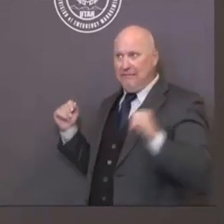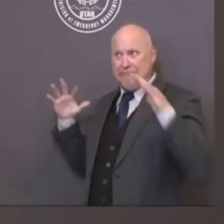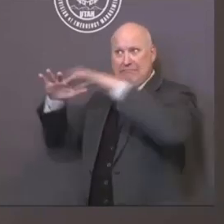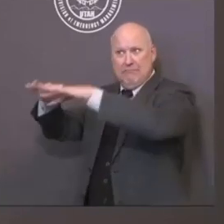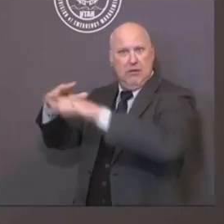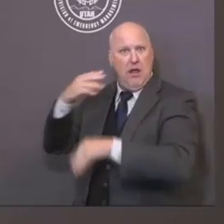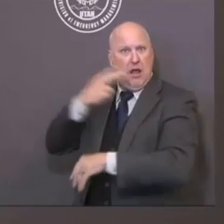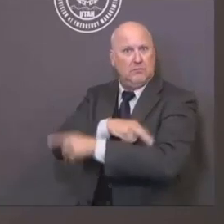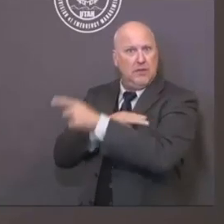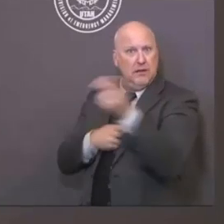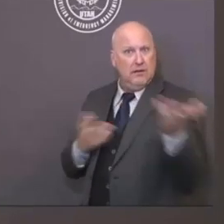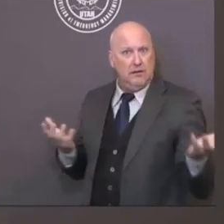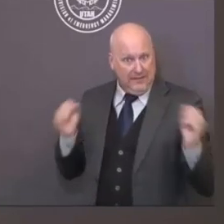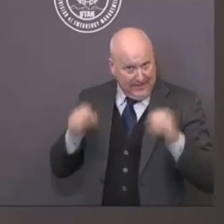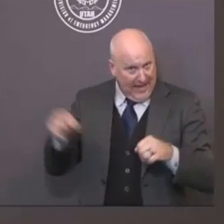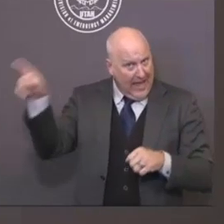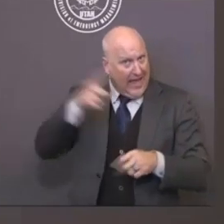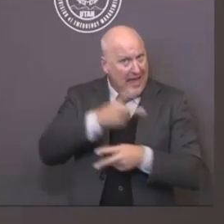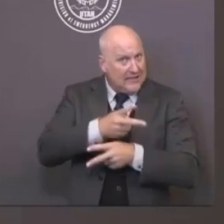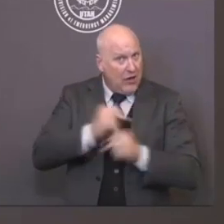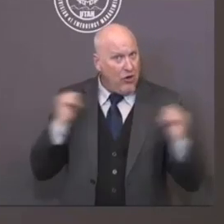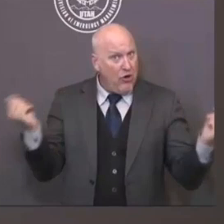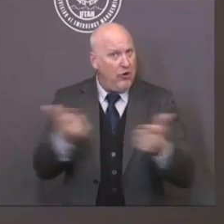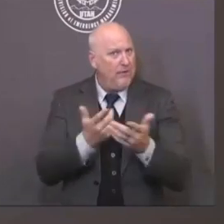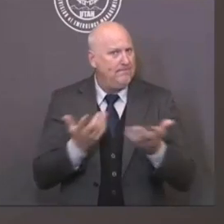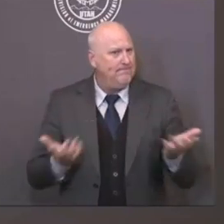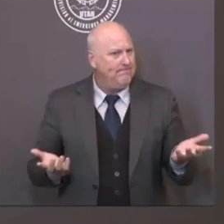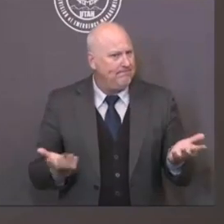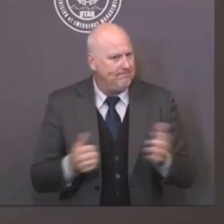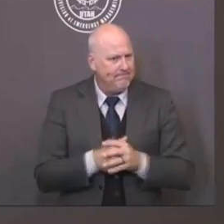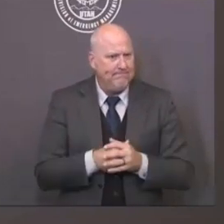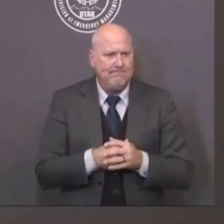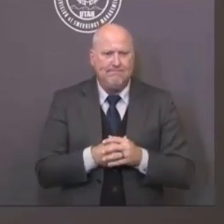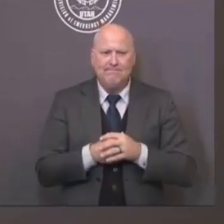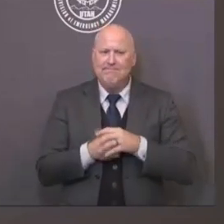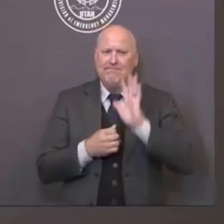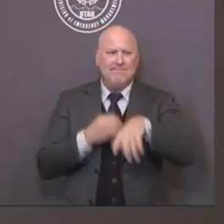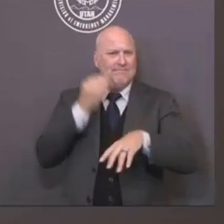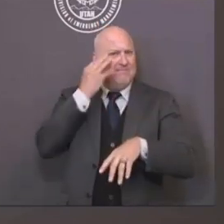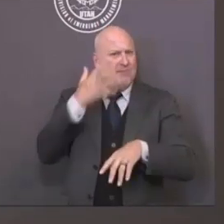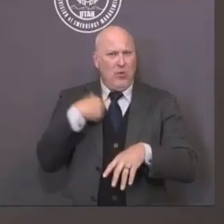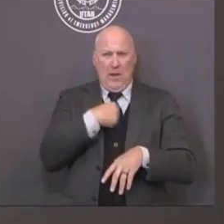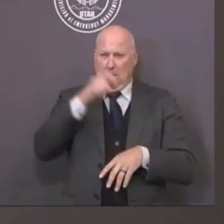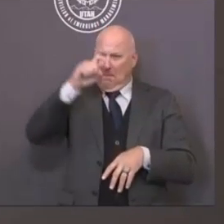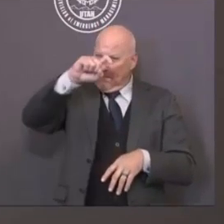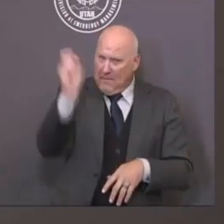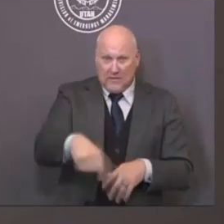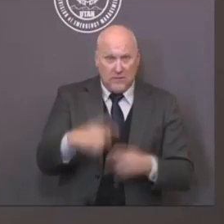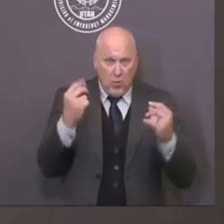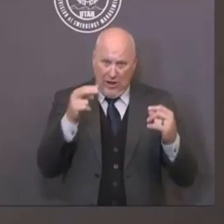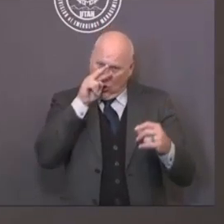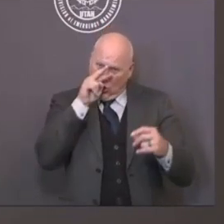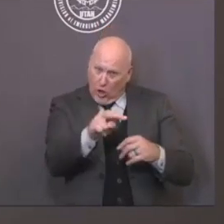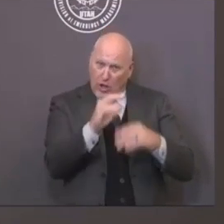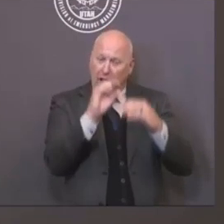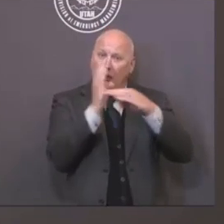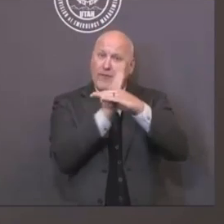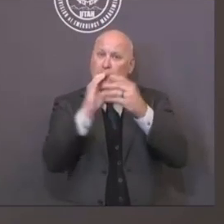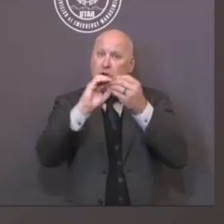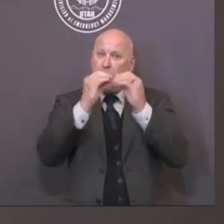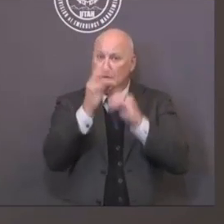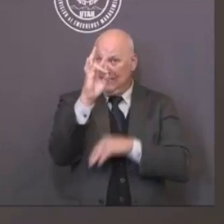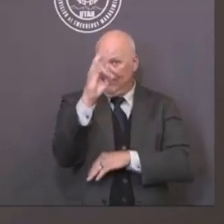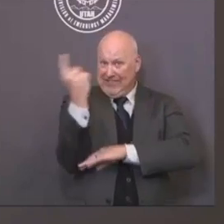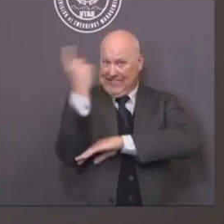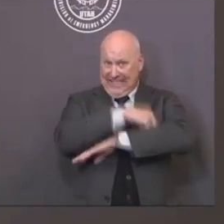Currently, our system we have in place now allows for local control to have input from our